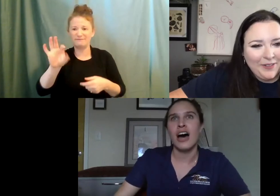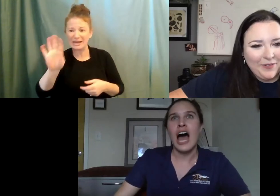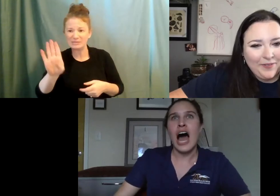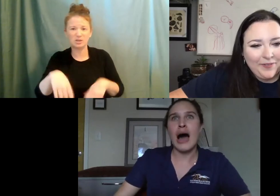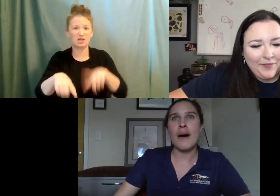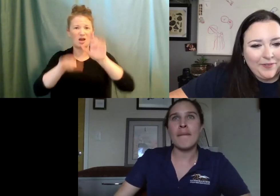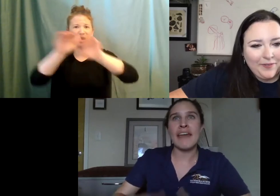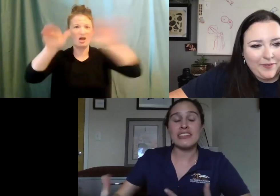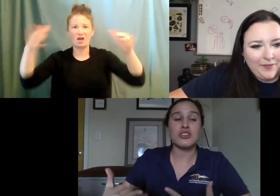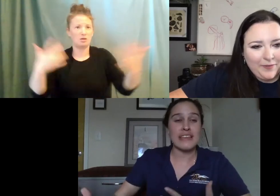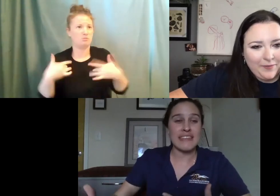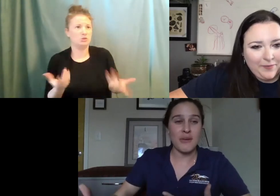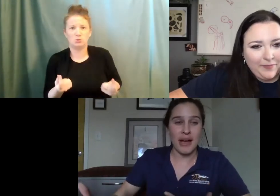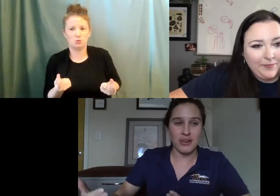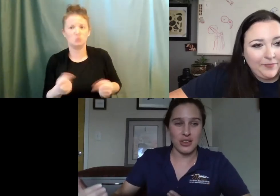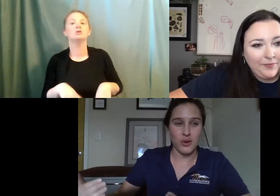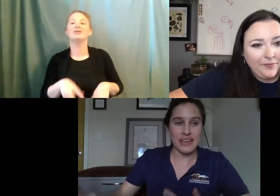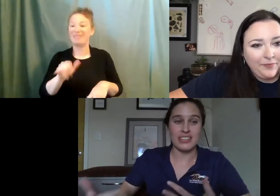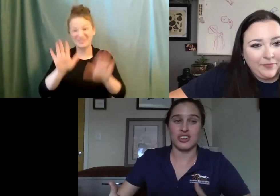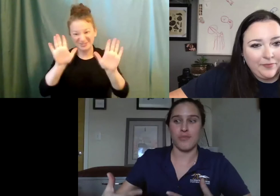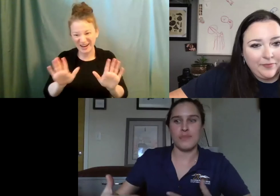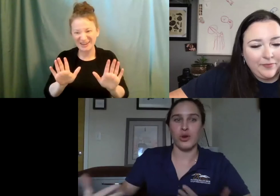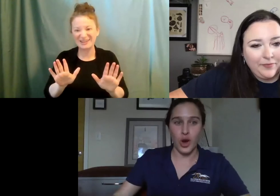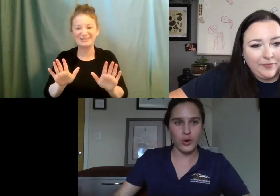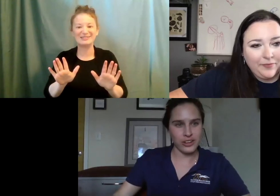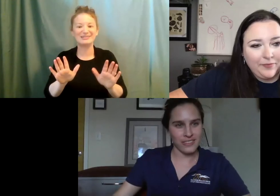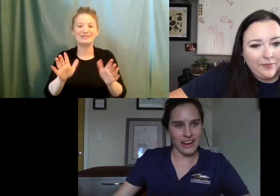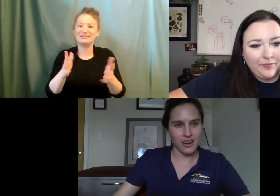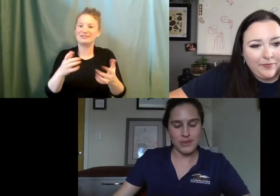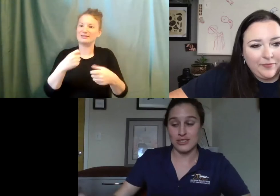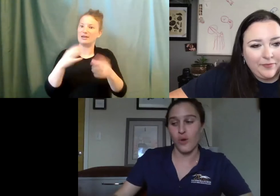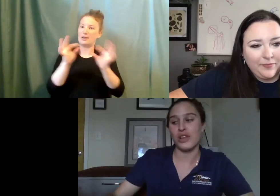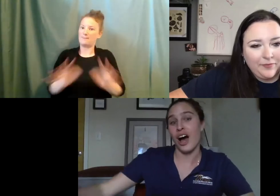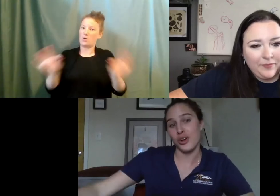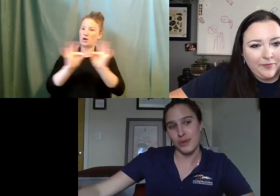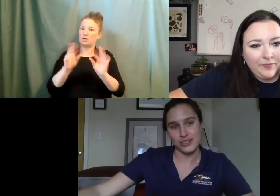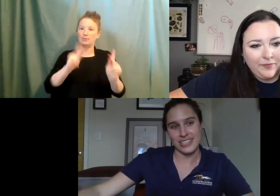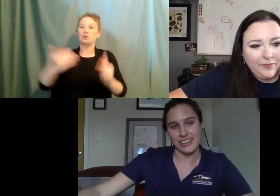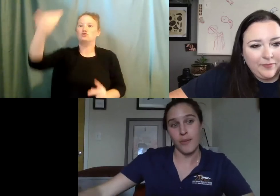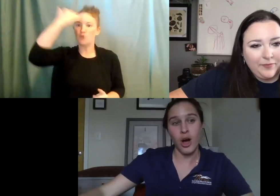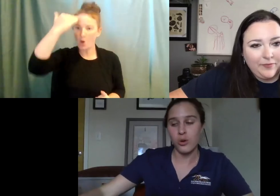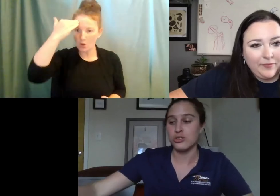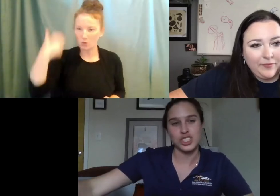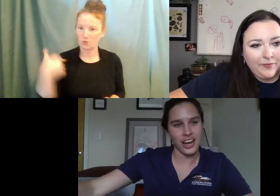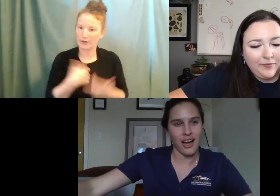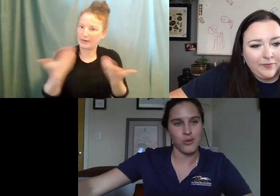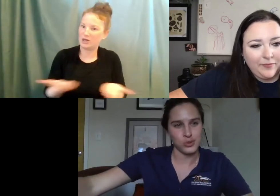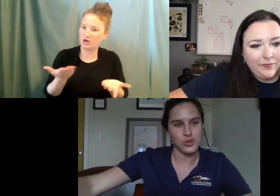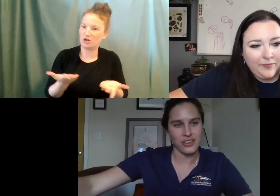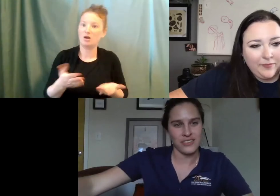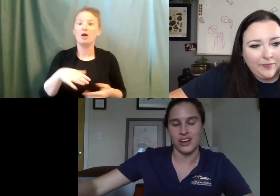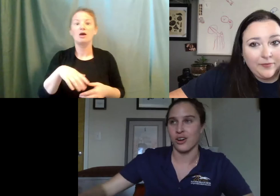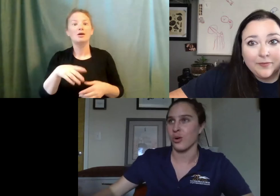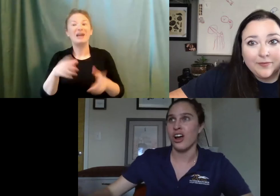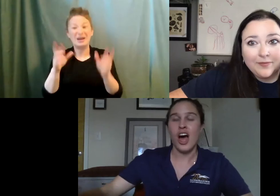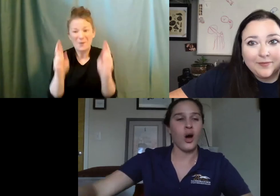people. Um, and that's the great thing about, you making sure that people know that you're there because hopefully other people are telling them, oh, you should check out Blue